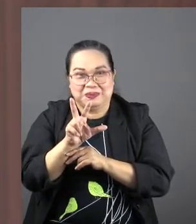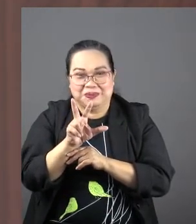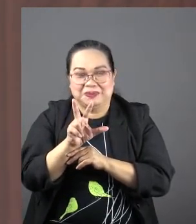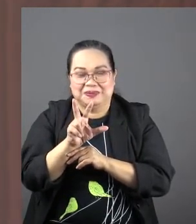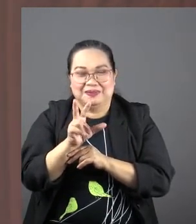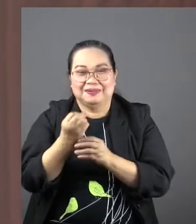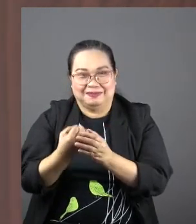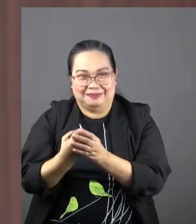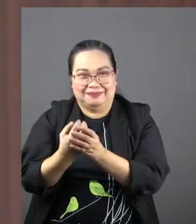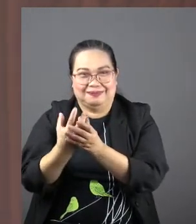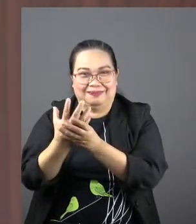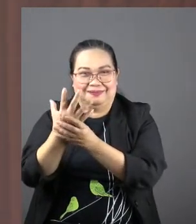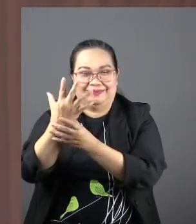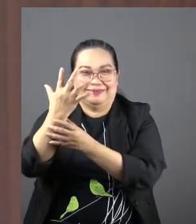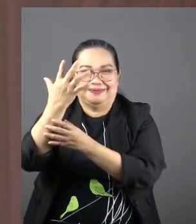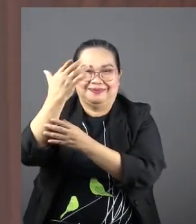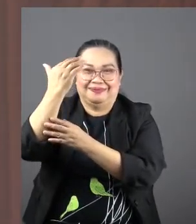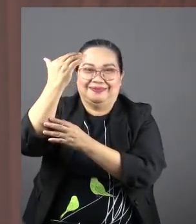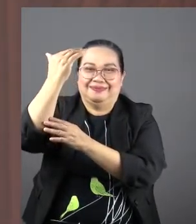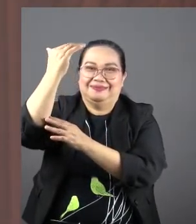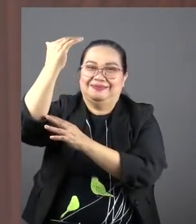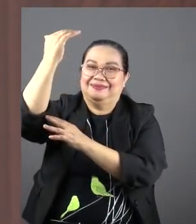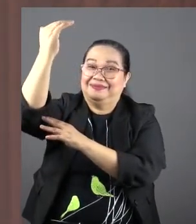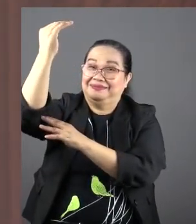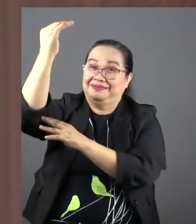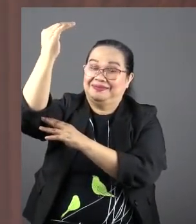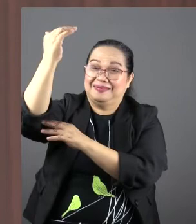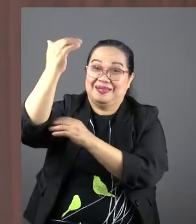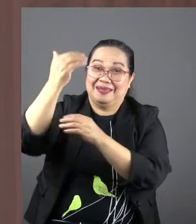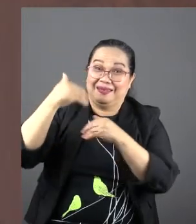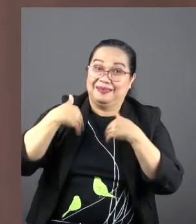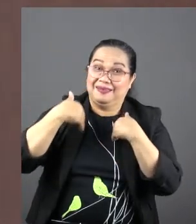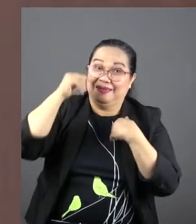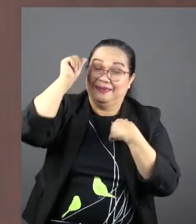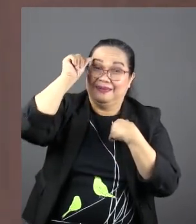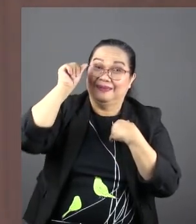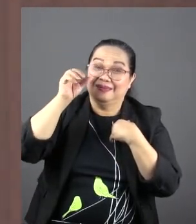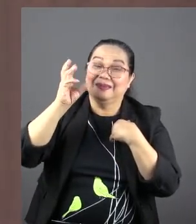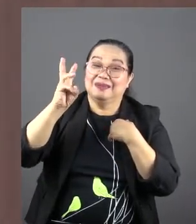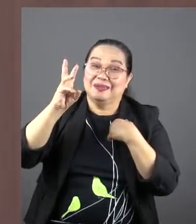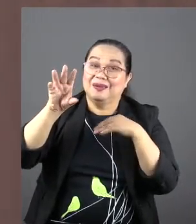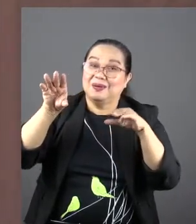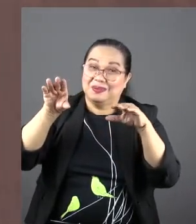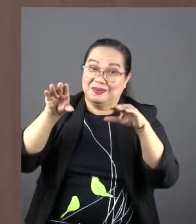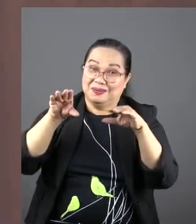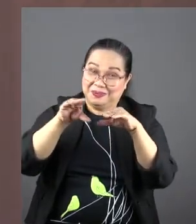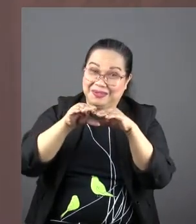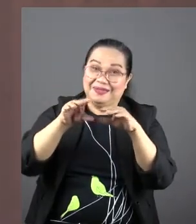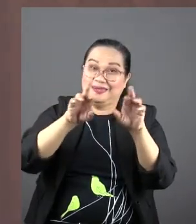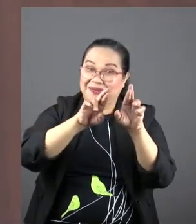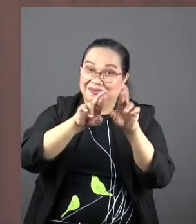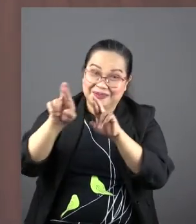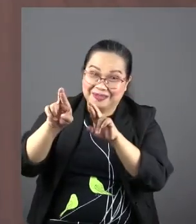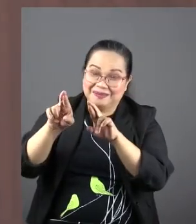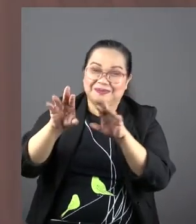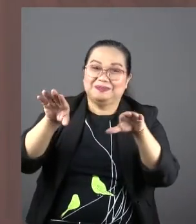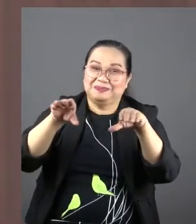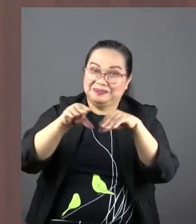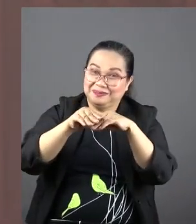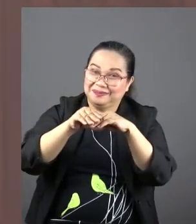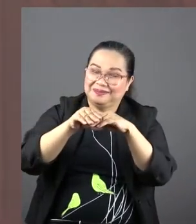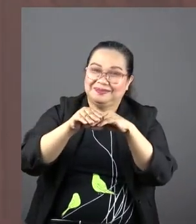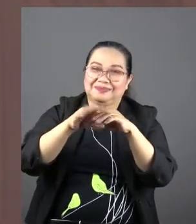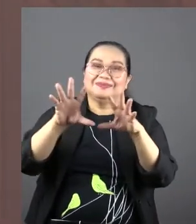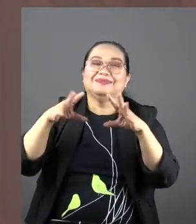She's now a teenager she's now a young adult she's now getting married and I have to admit that